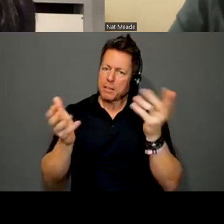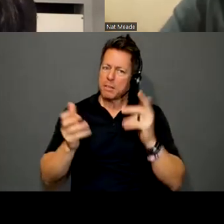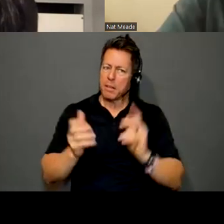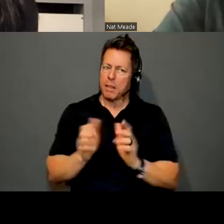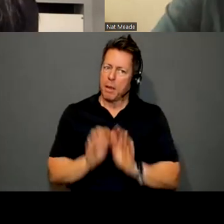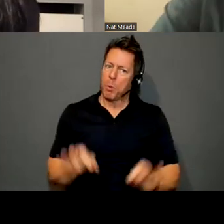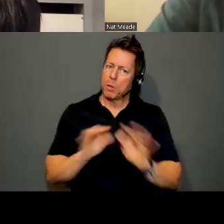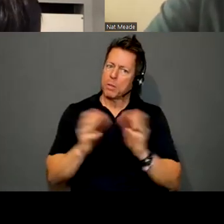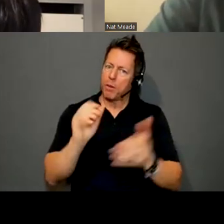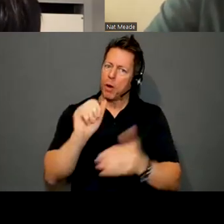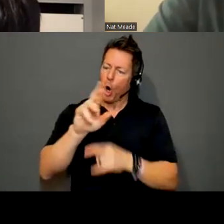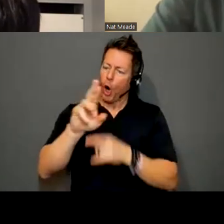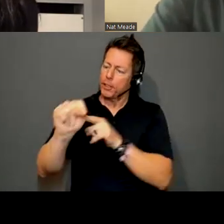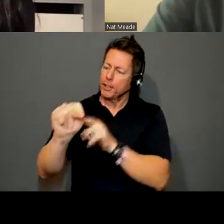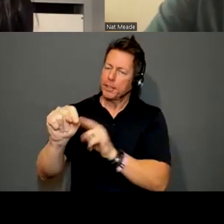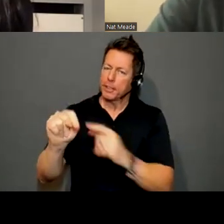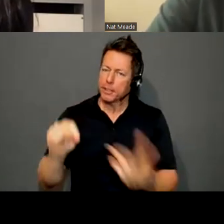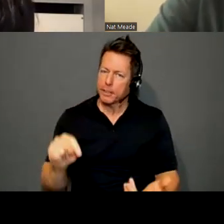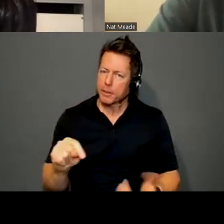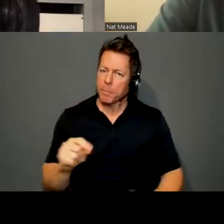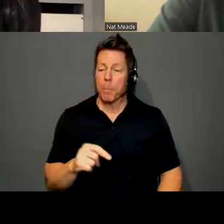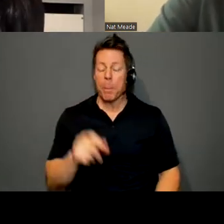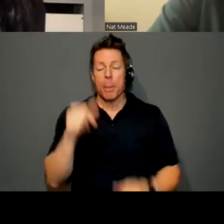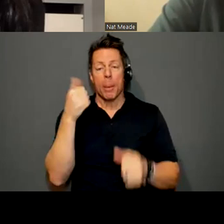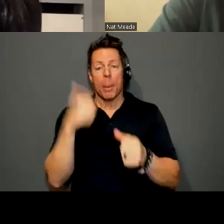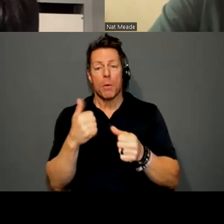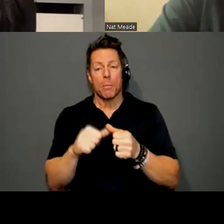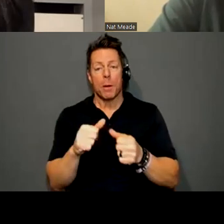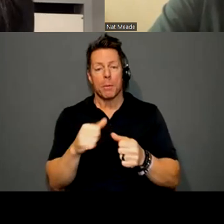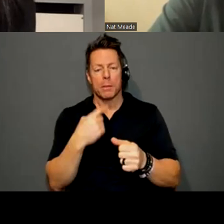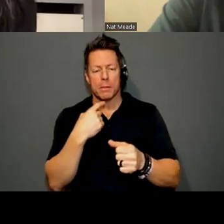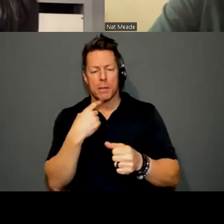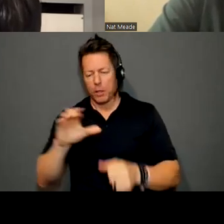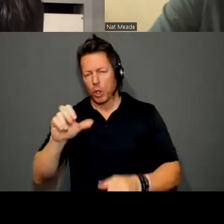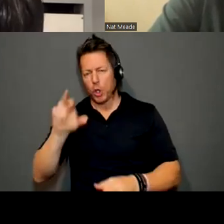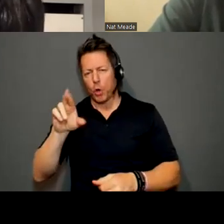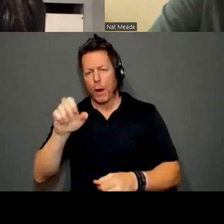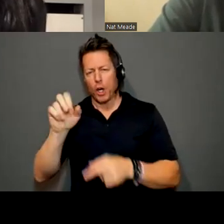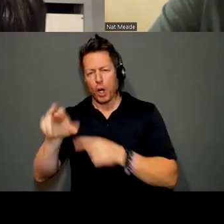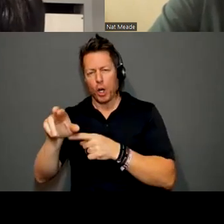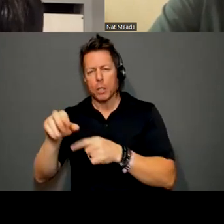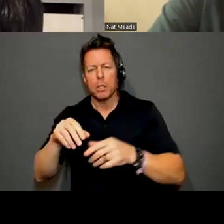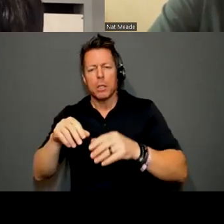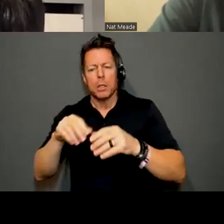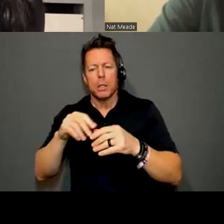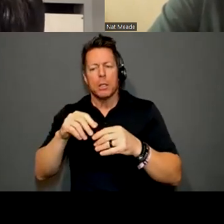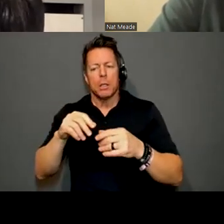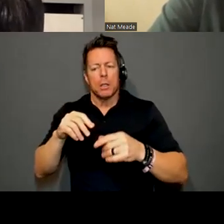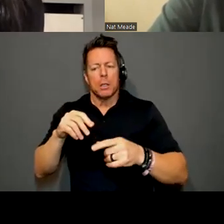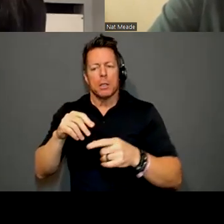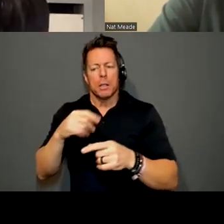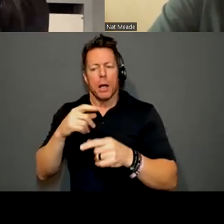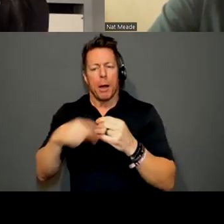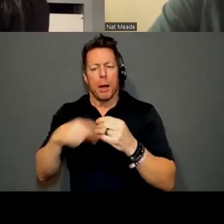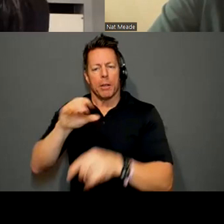art. I remember telling the curator at the Tang Teaching Museum about the James Castle House and other projects